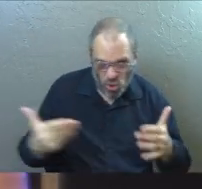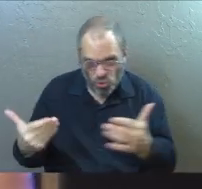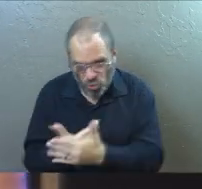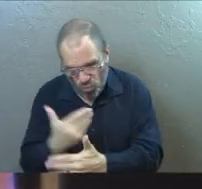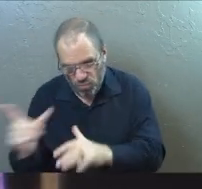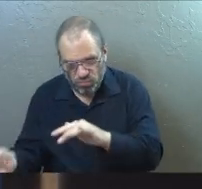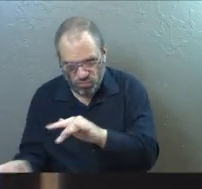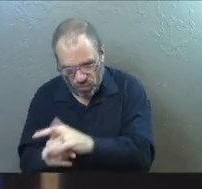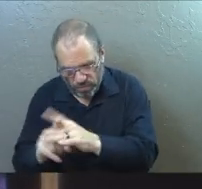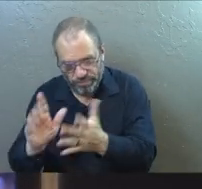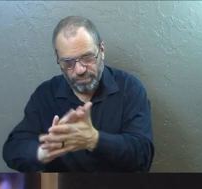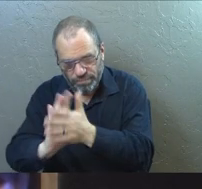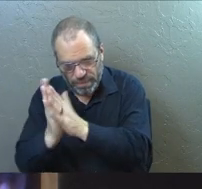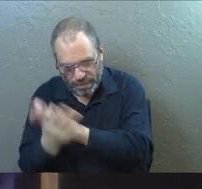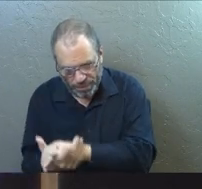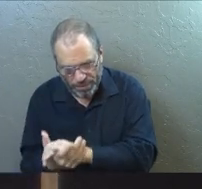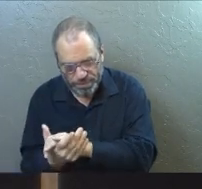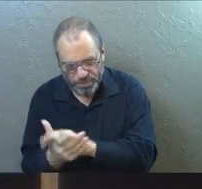new has come.